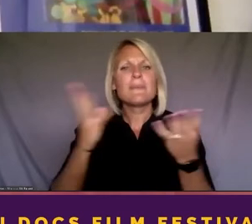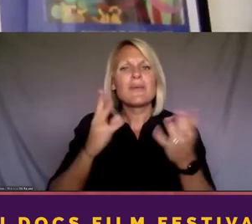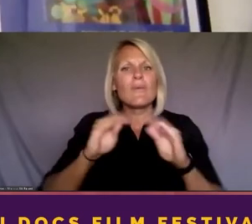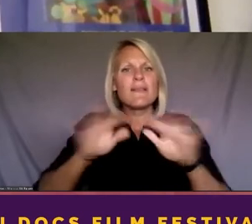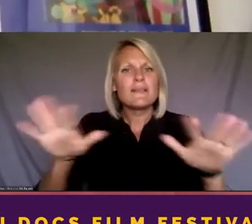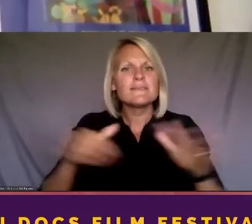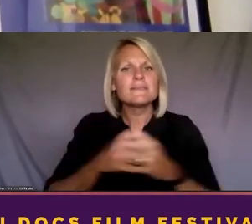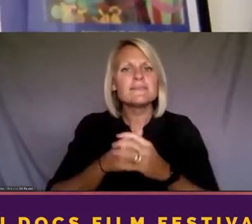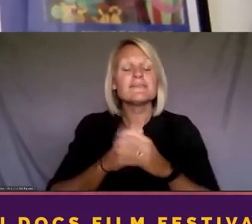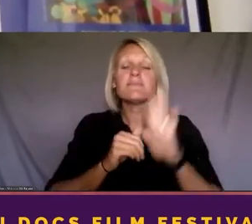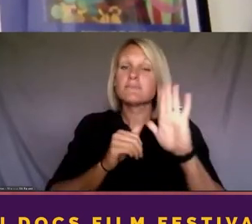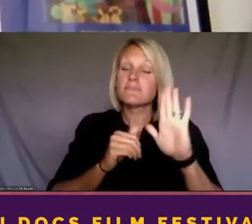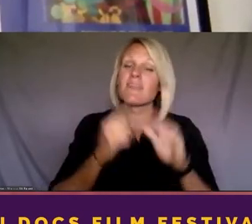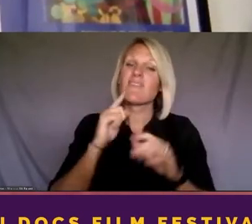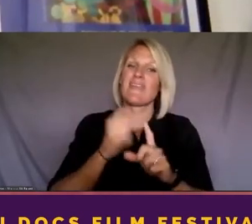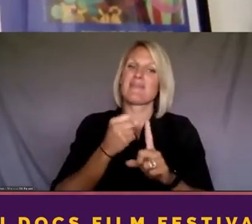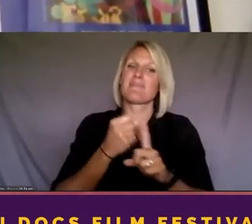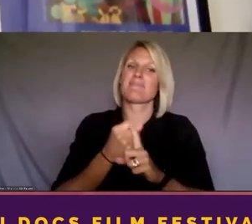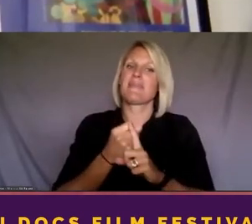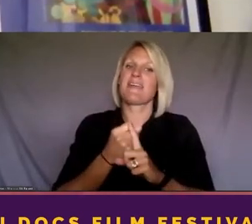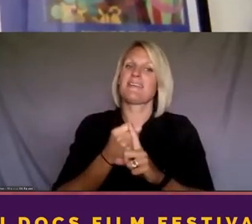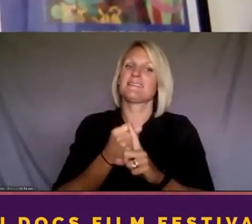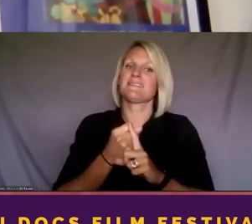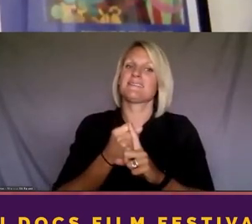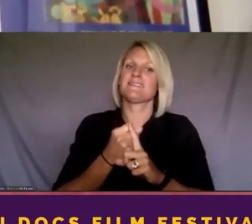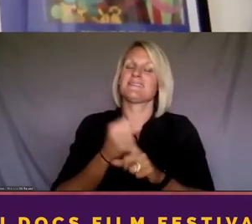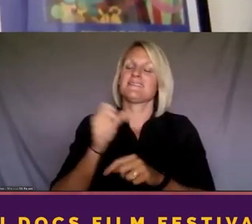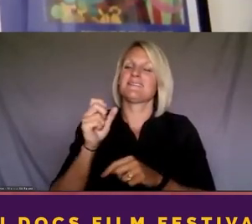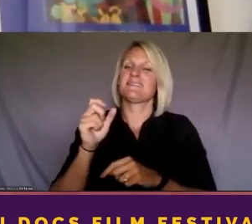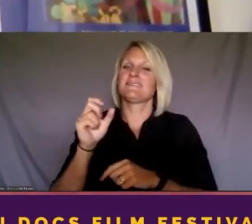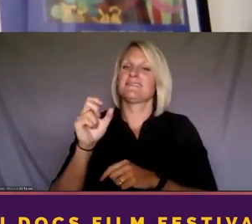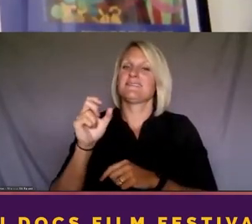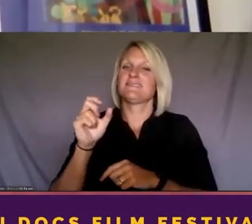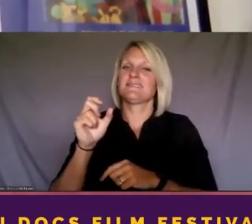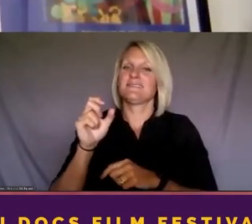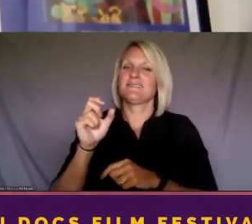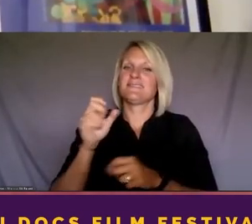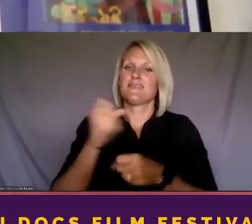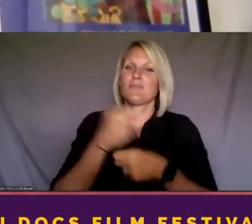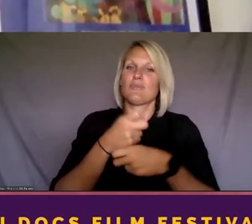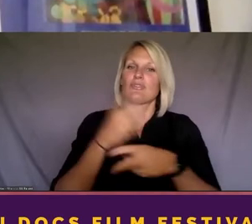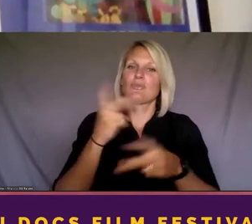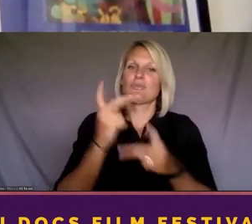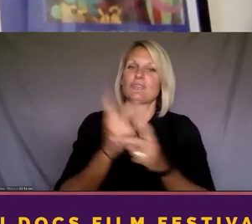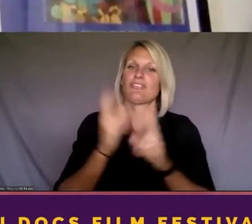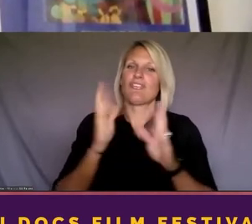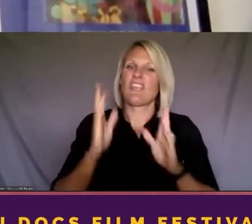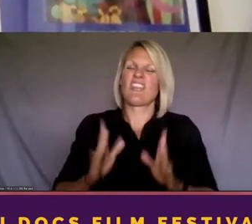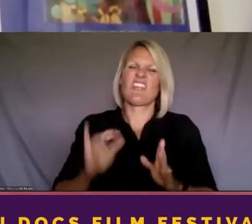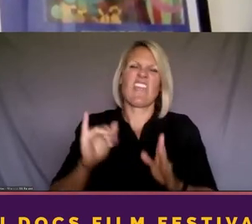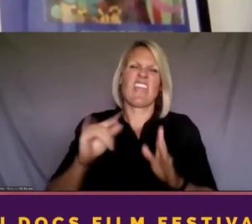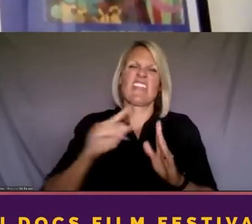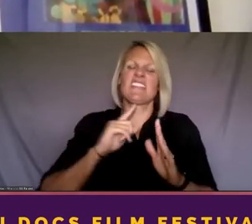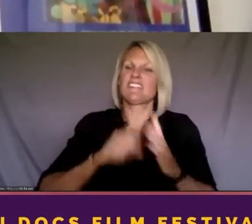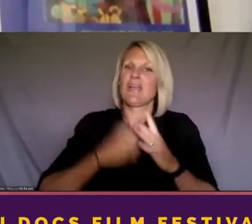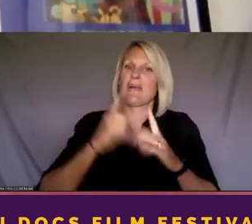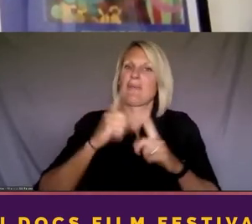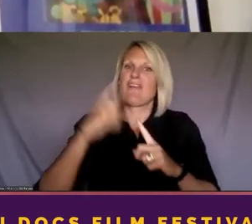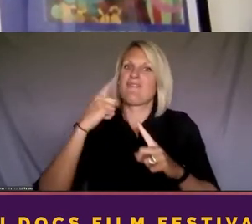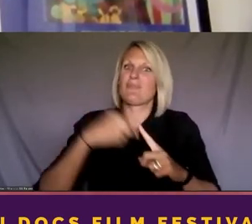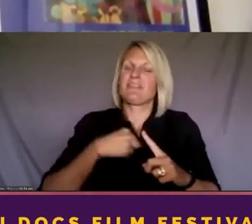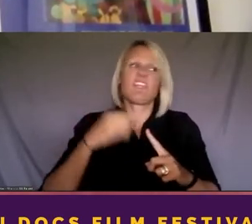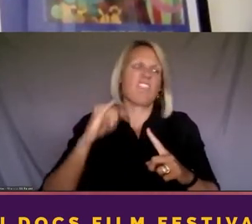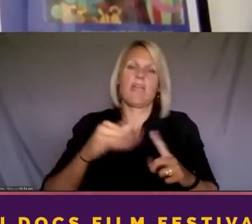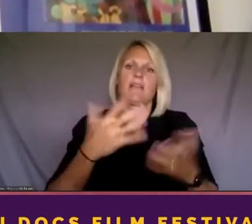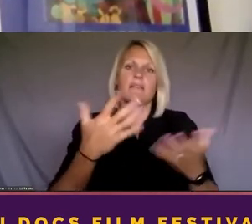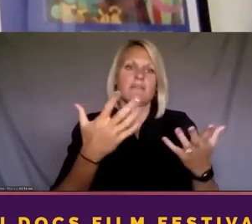producer, for me, that's the starter pistol. Like, that's just the beginning of the work that we're going to do. And I think it was Travis